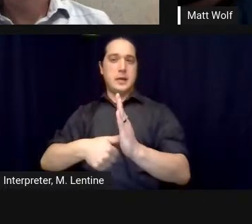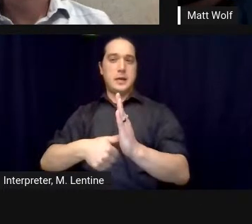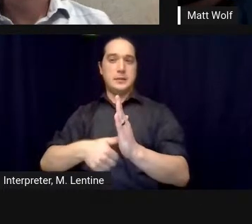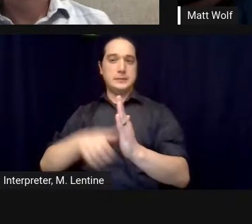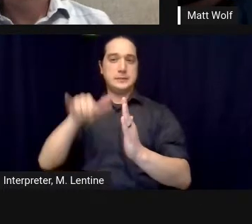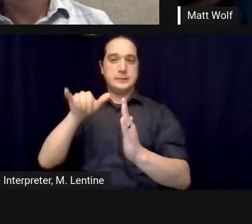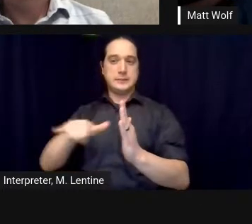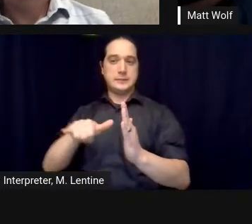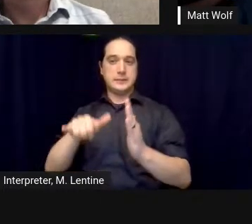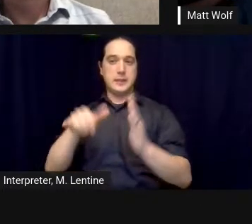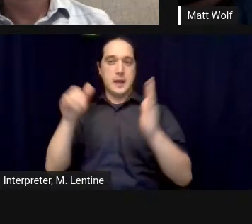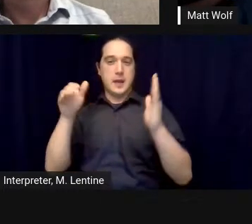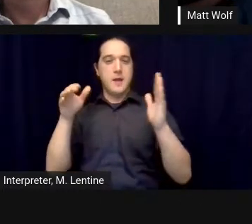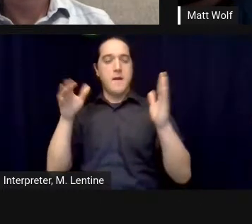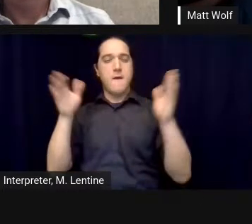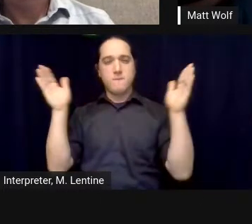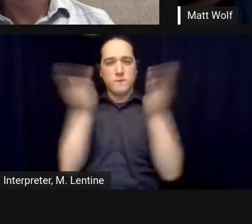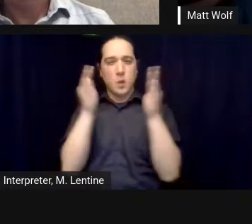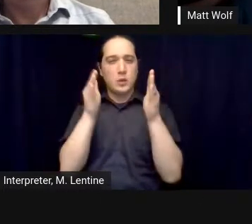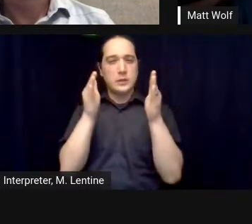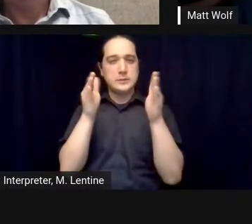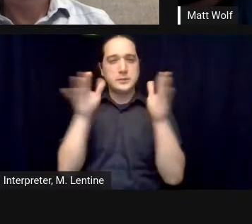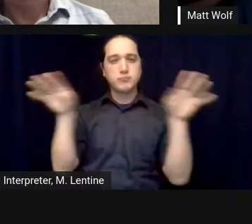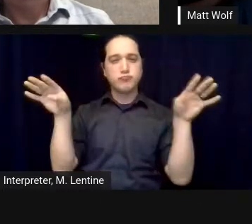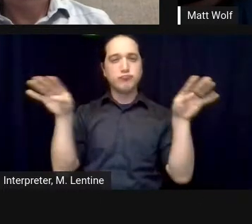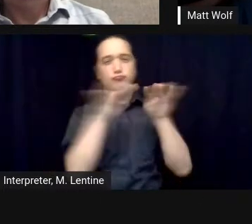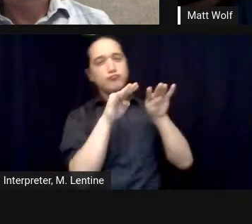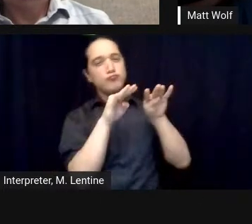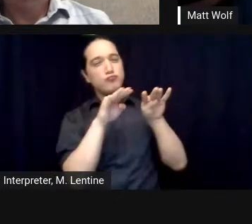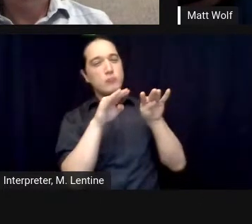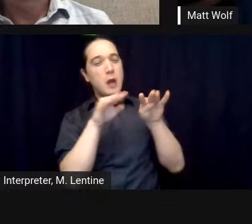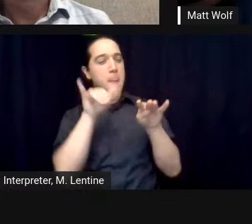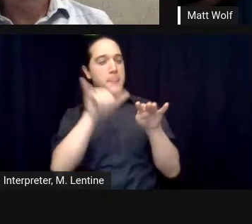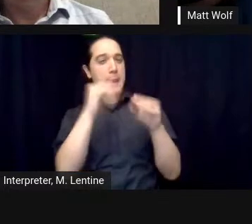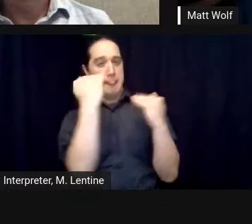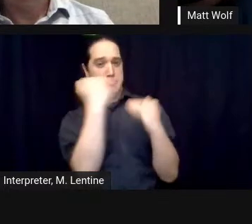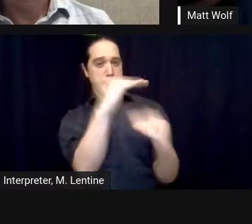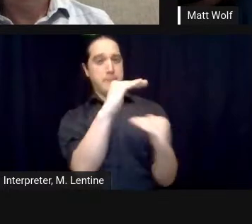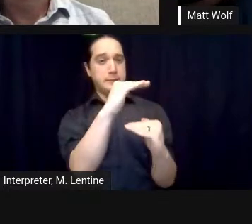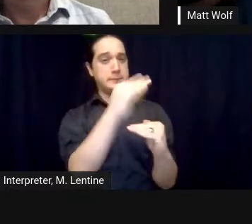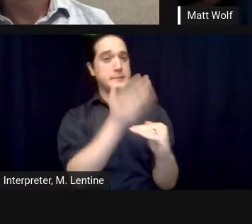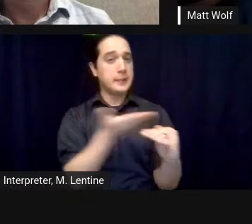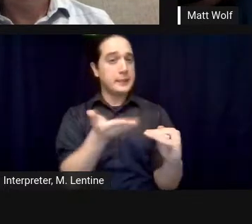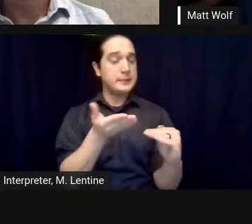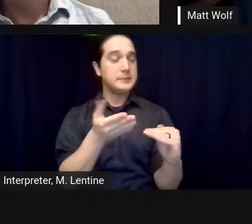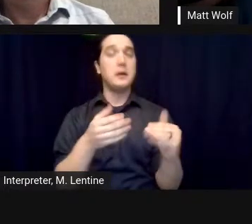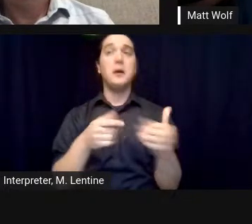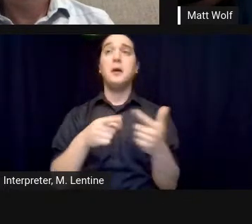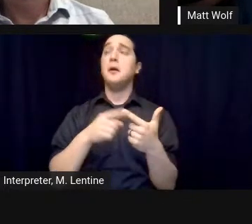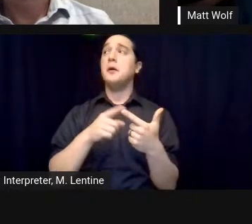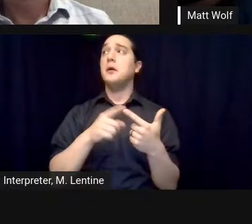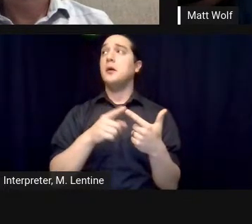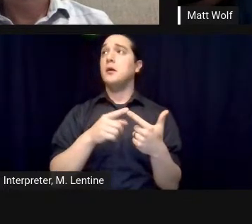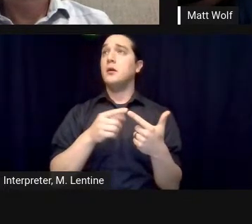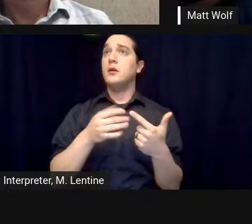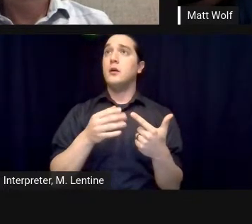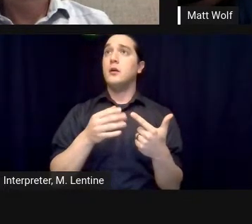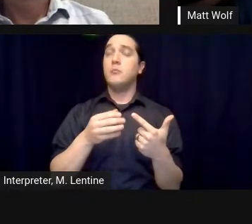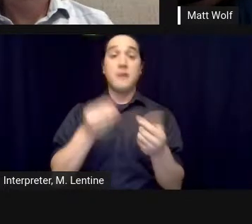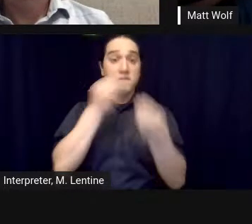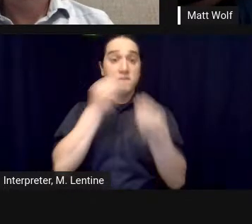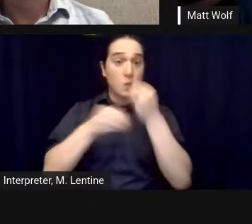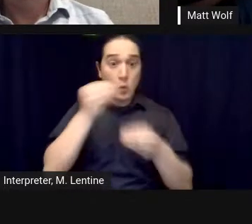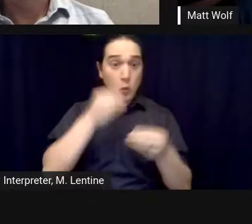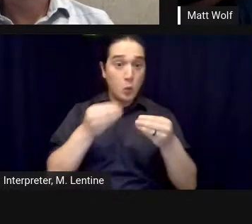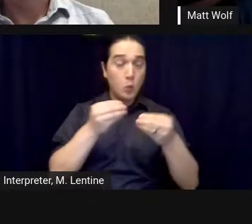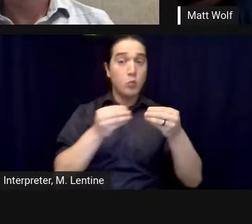how they affected the atmosphere um you know there's the whole food chain supply and how that affected the thousands of plants and species